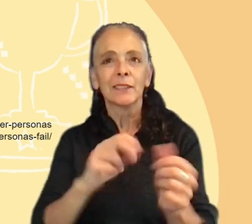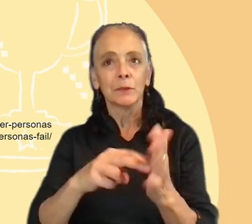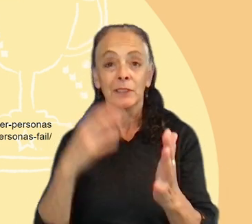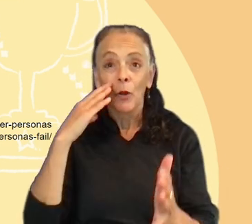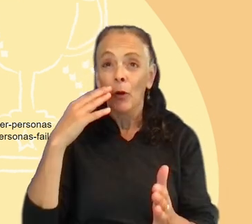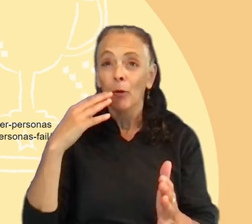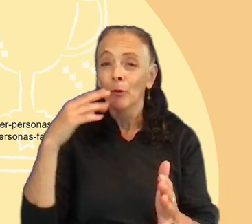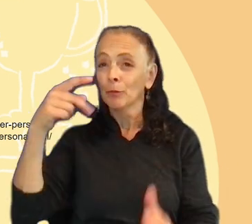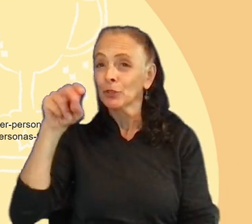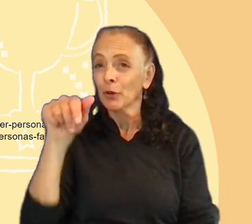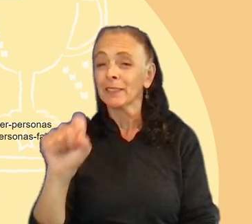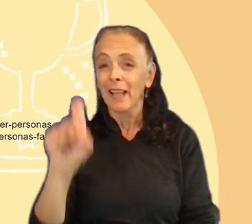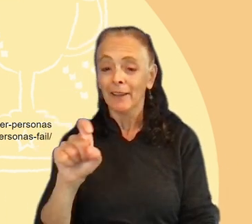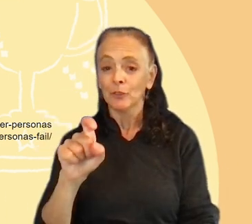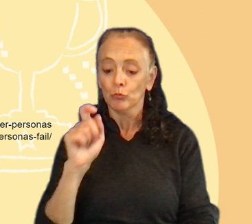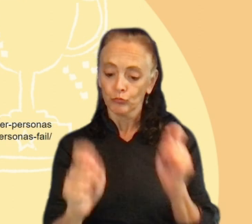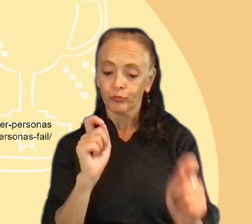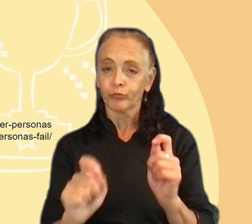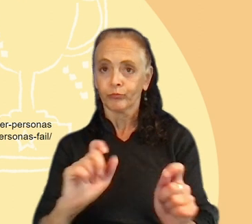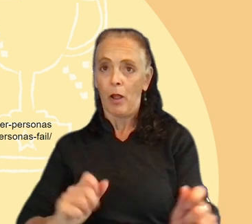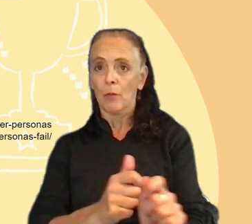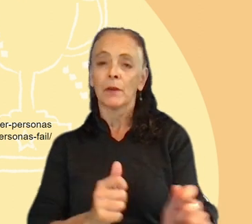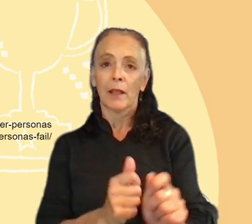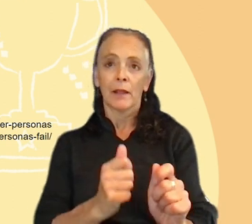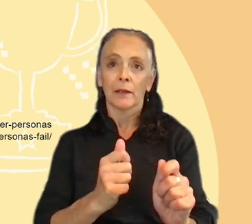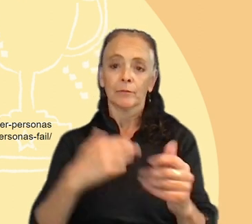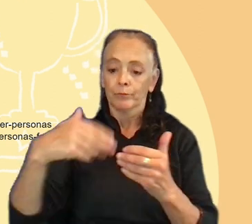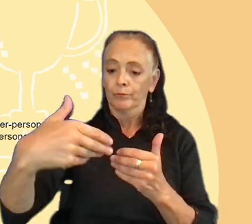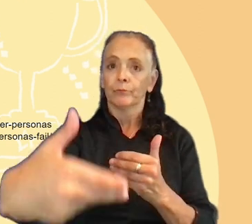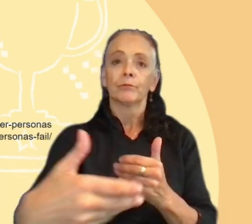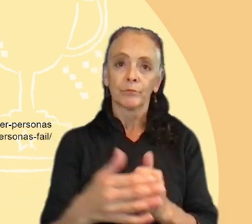personas need to be updated from time to time. So,